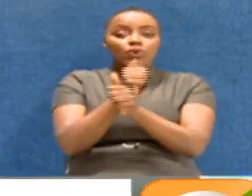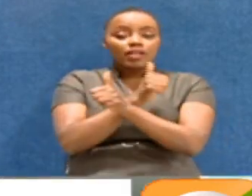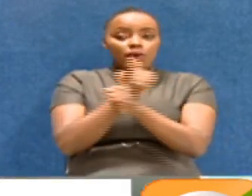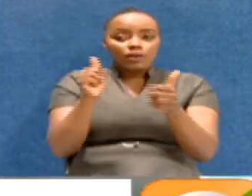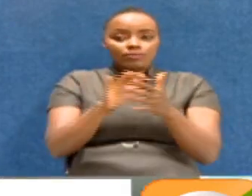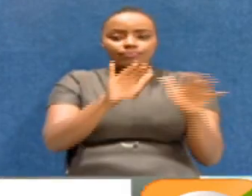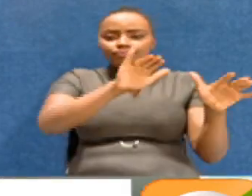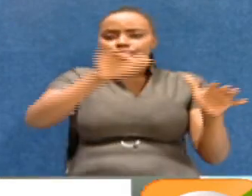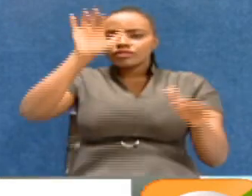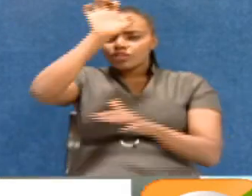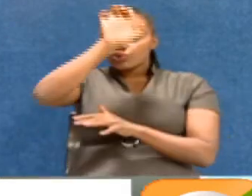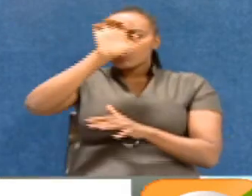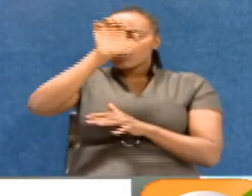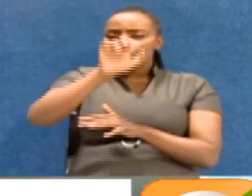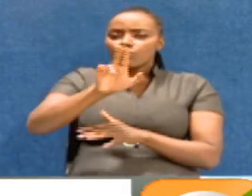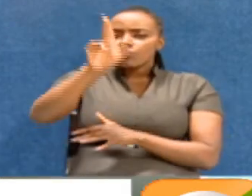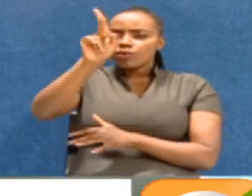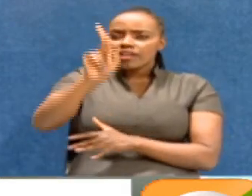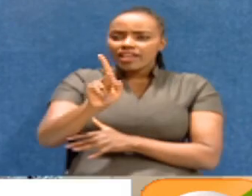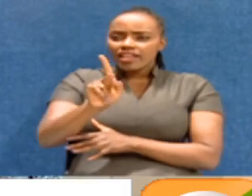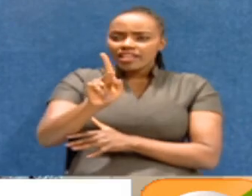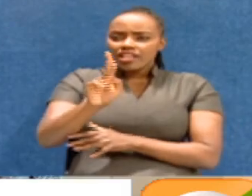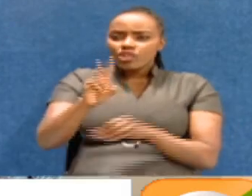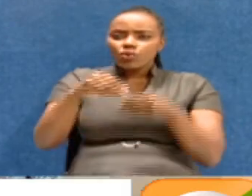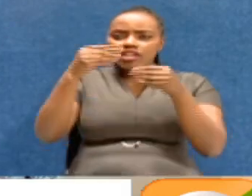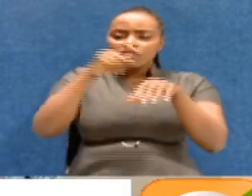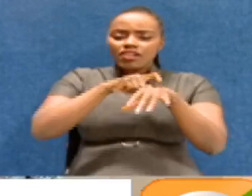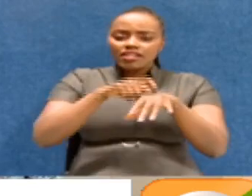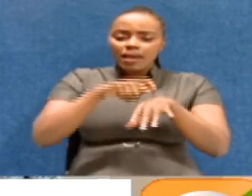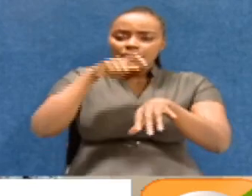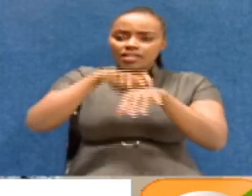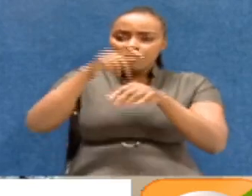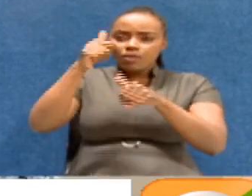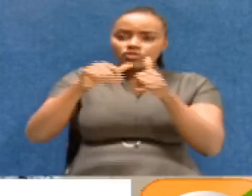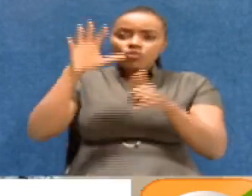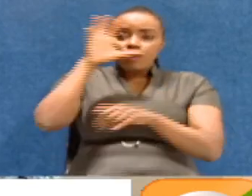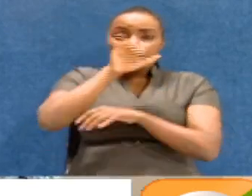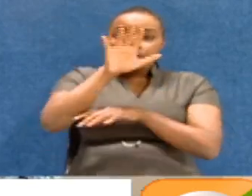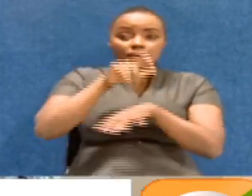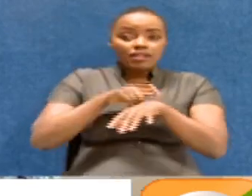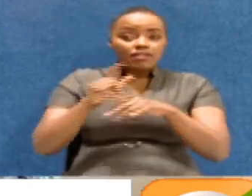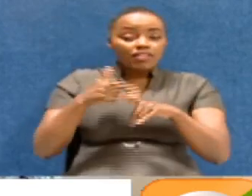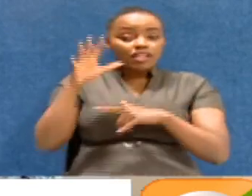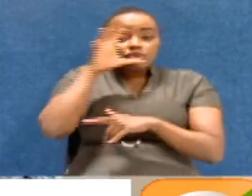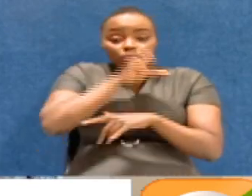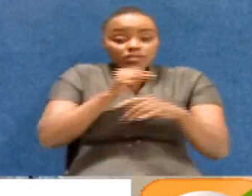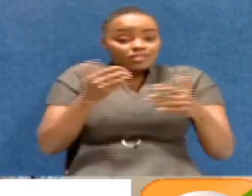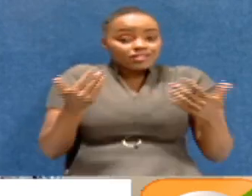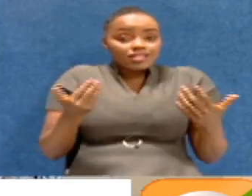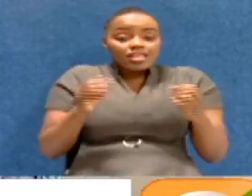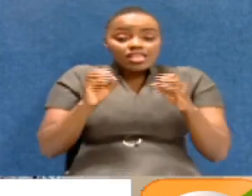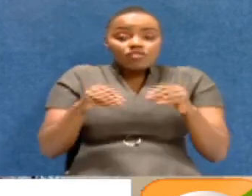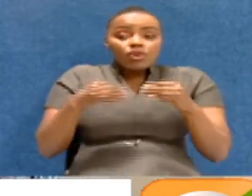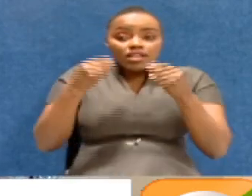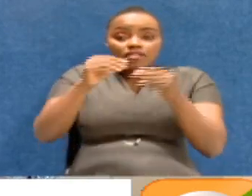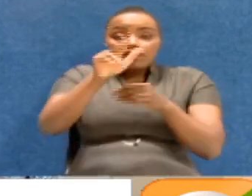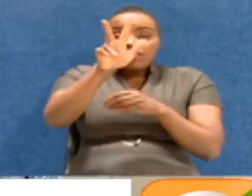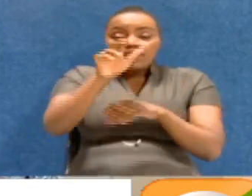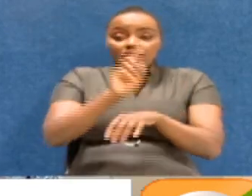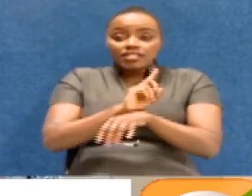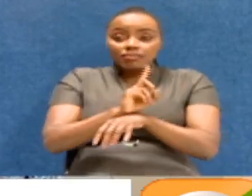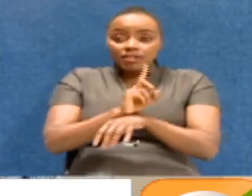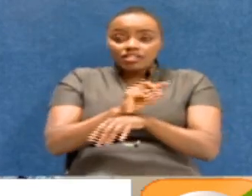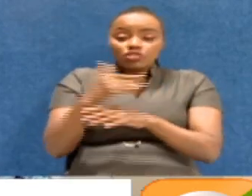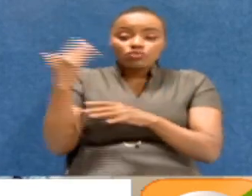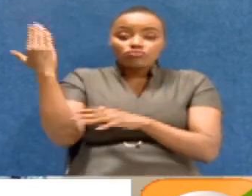Go to Europe, go to the UK. You're given time allocation. You miss your time, you miss out. If you're given 30 minutes to